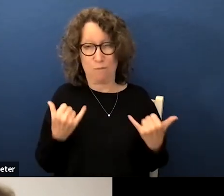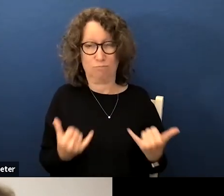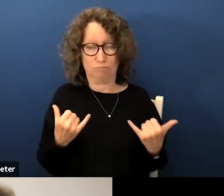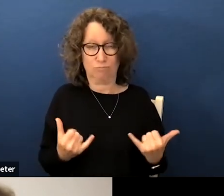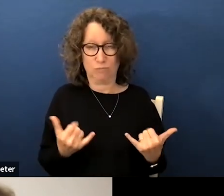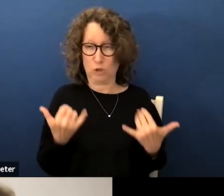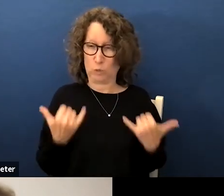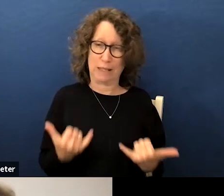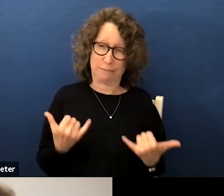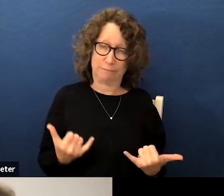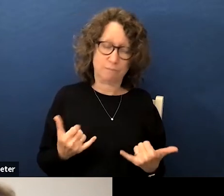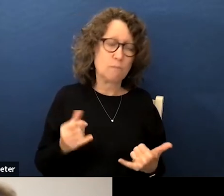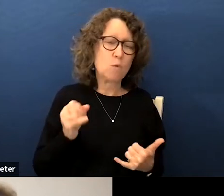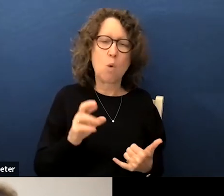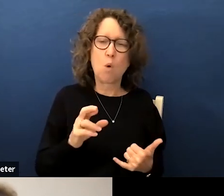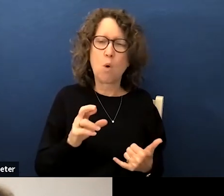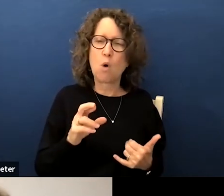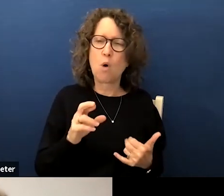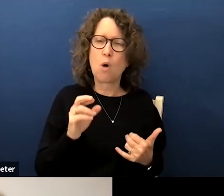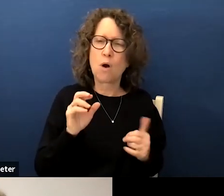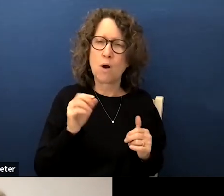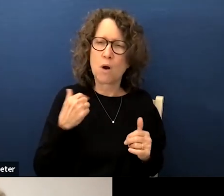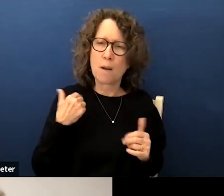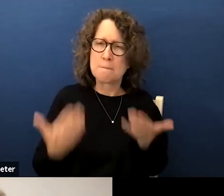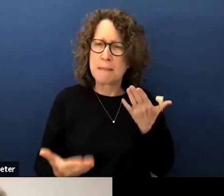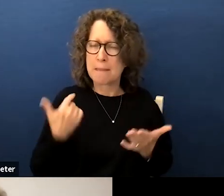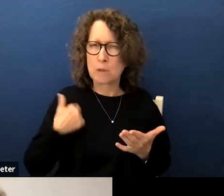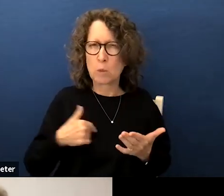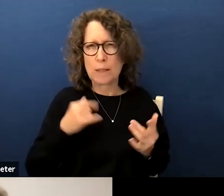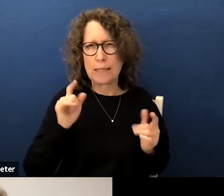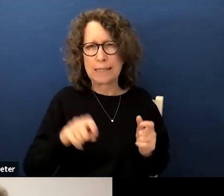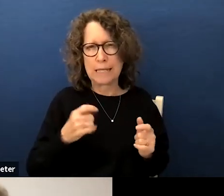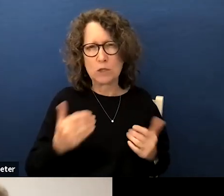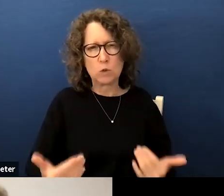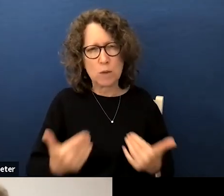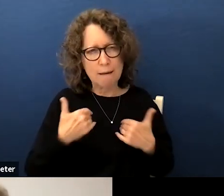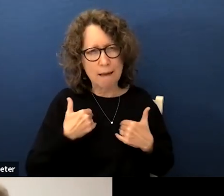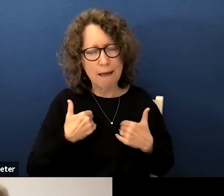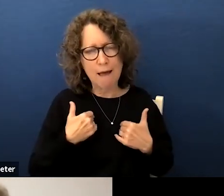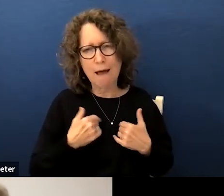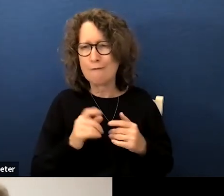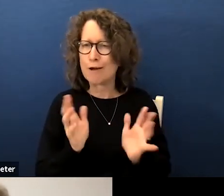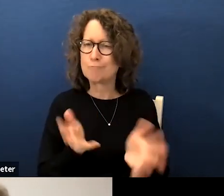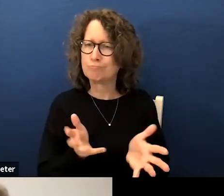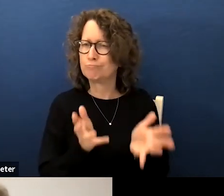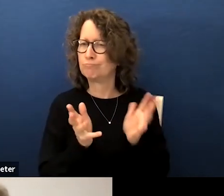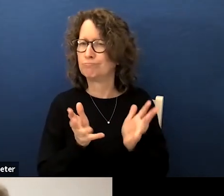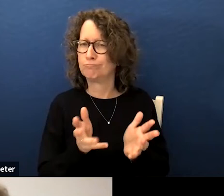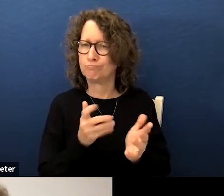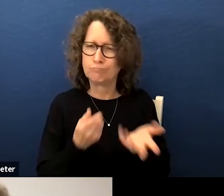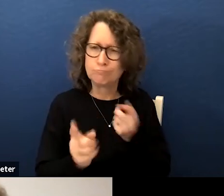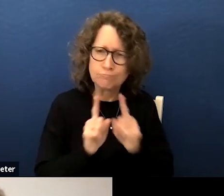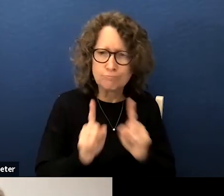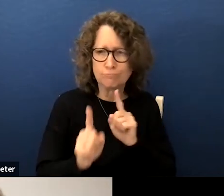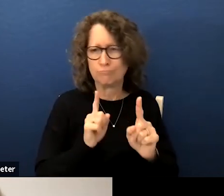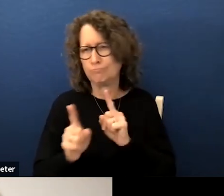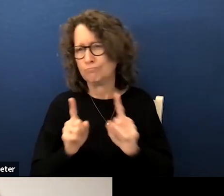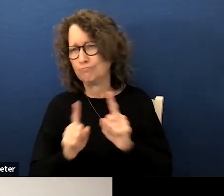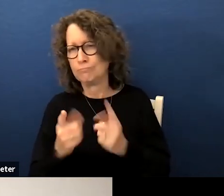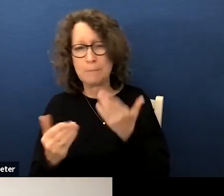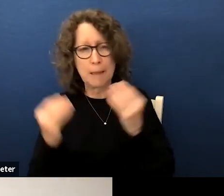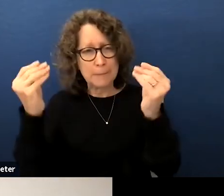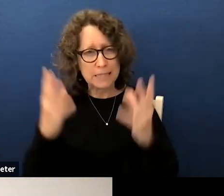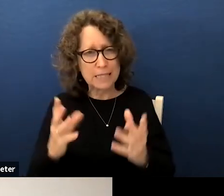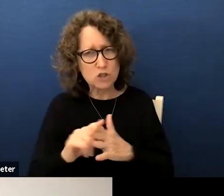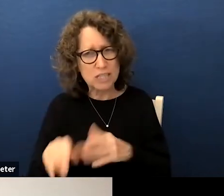or is this something that maybe we need to have a conversation maybe teachers